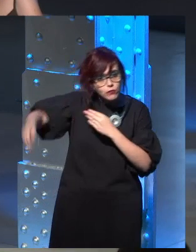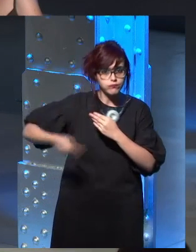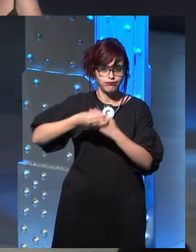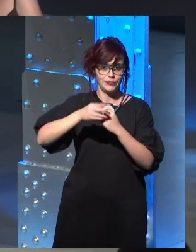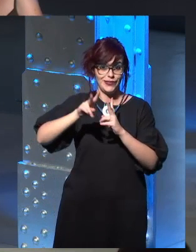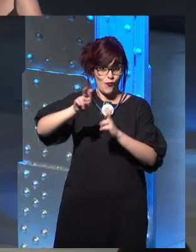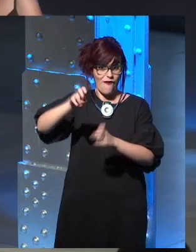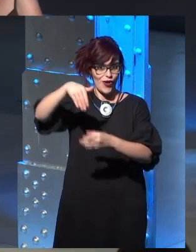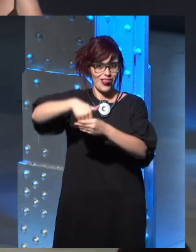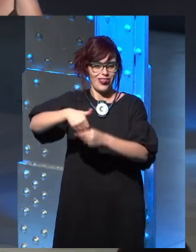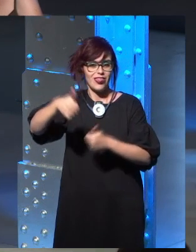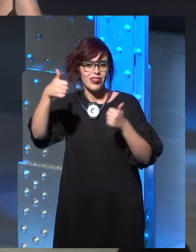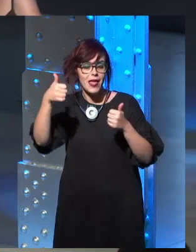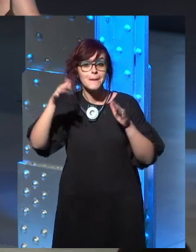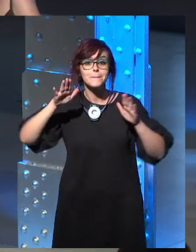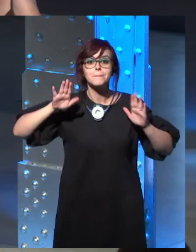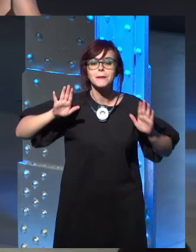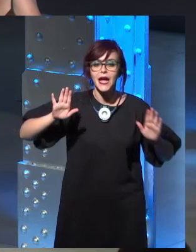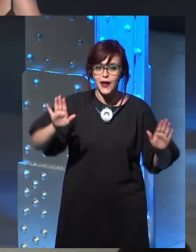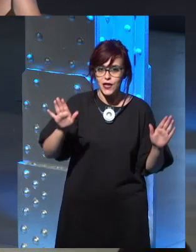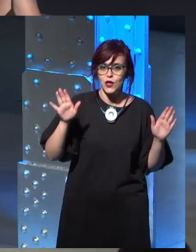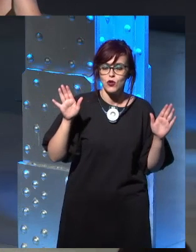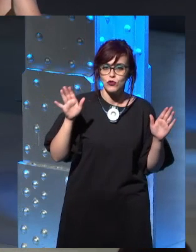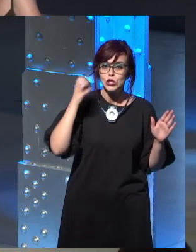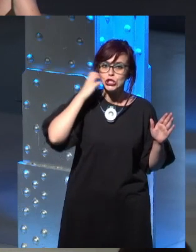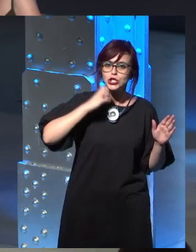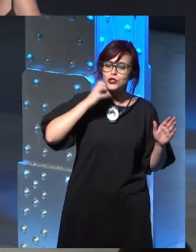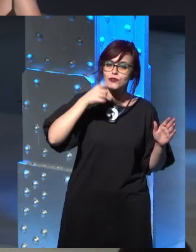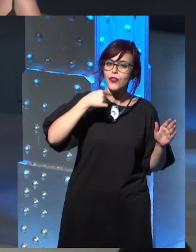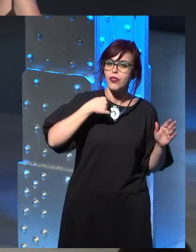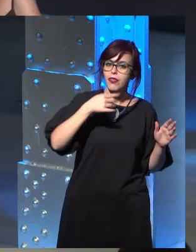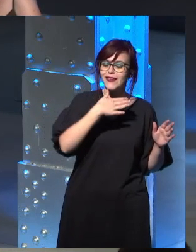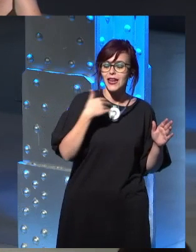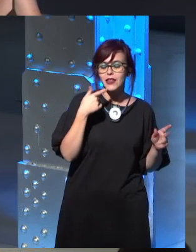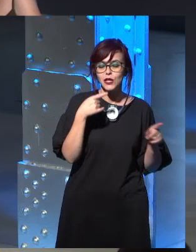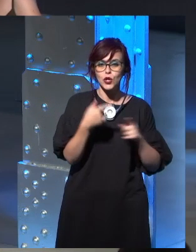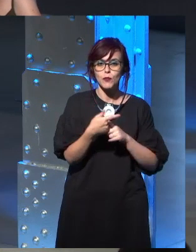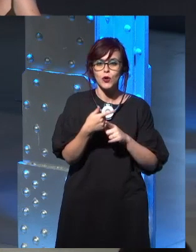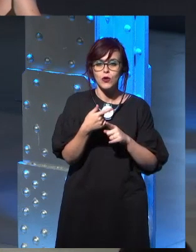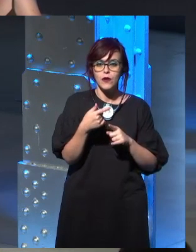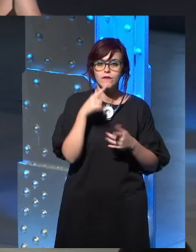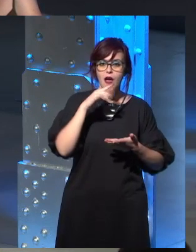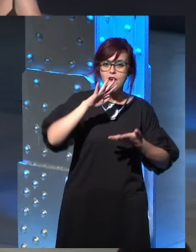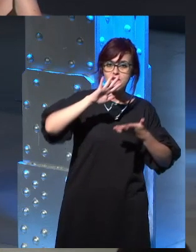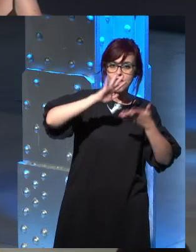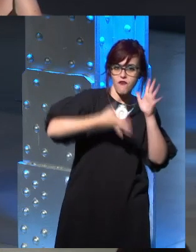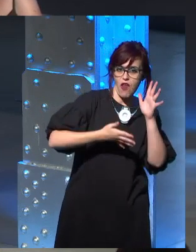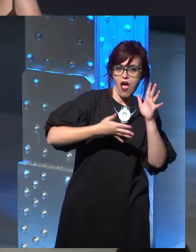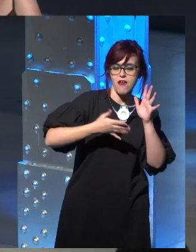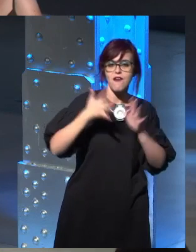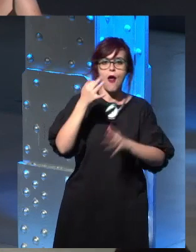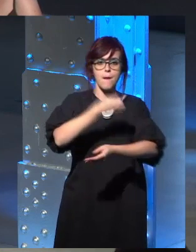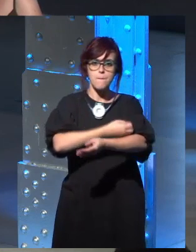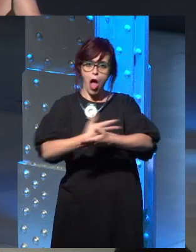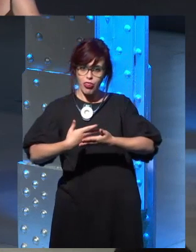wants to do the volume he calls Fire and Blood, which would be using the, uh, Targaryen